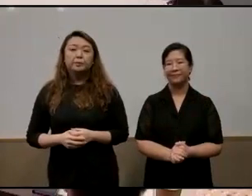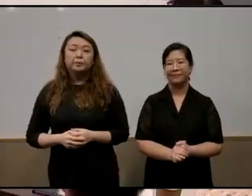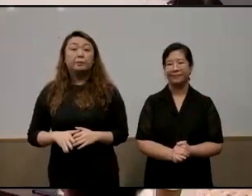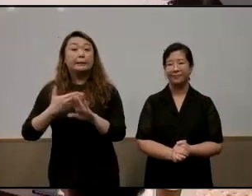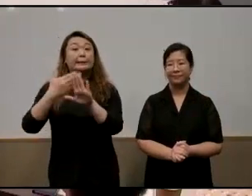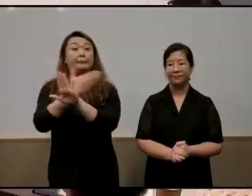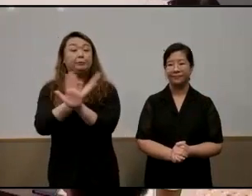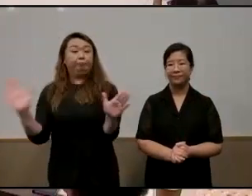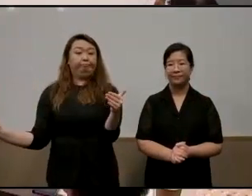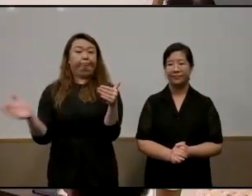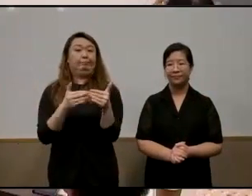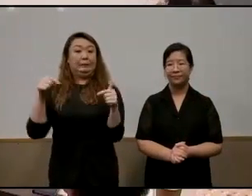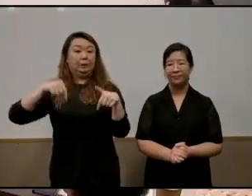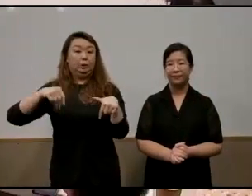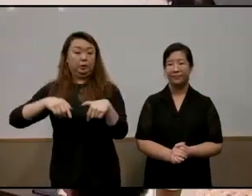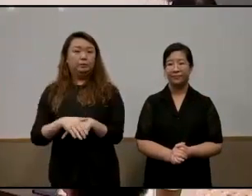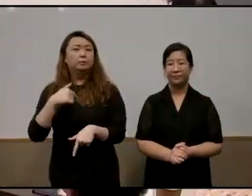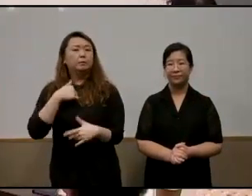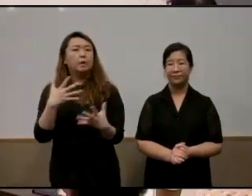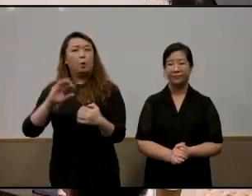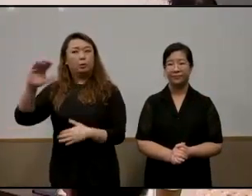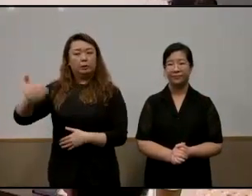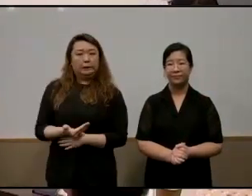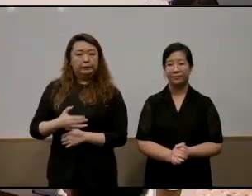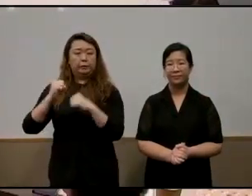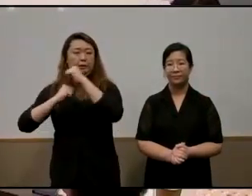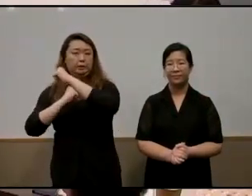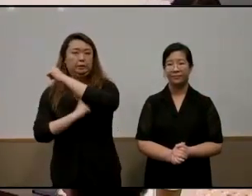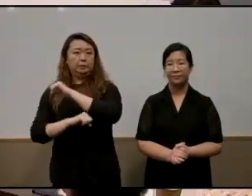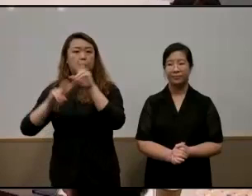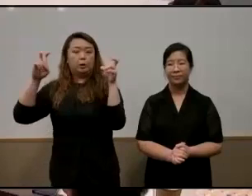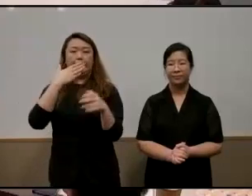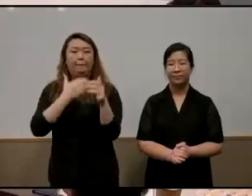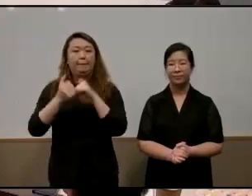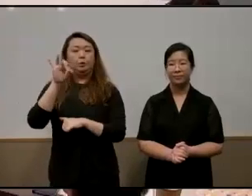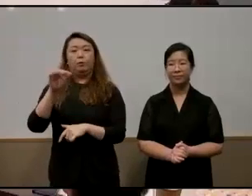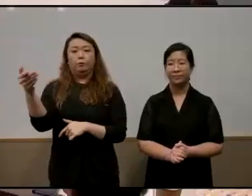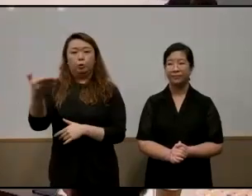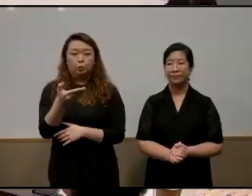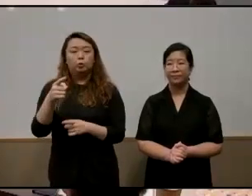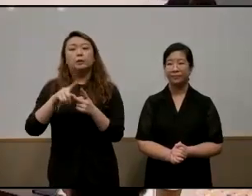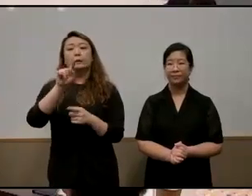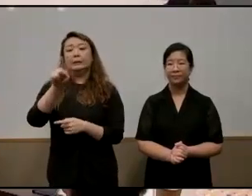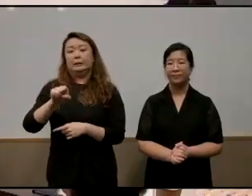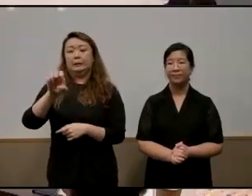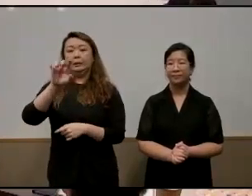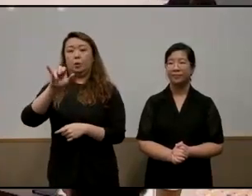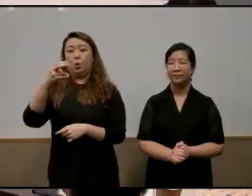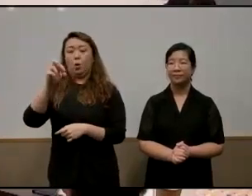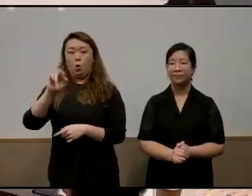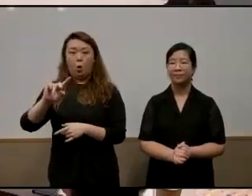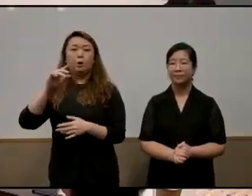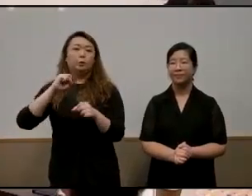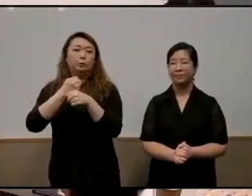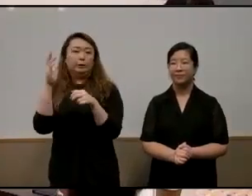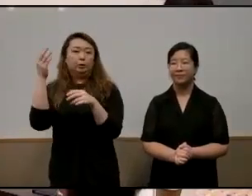before we round up today's session i'd like to invite the founder of best of you so home to make his short closing remarks while maybe we'd like to go back to our